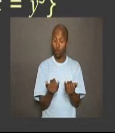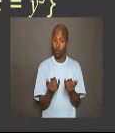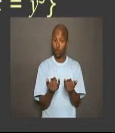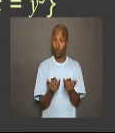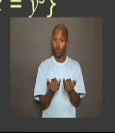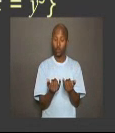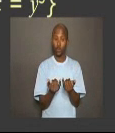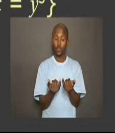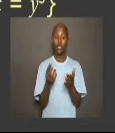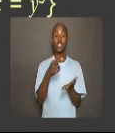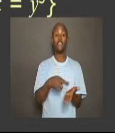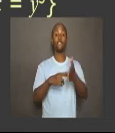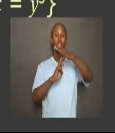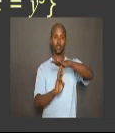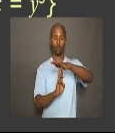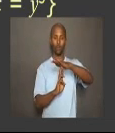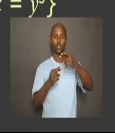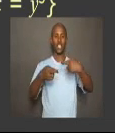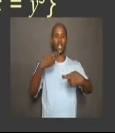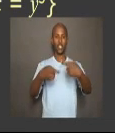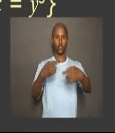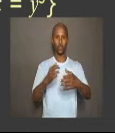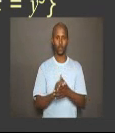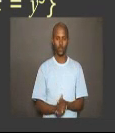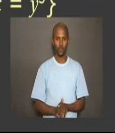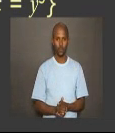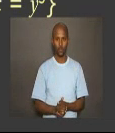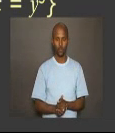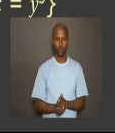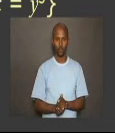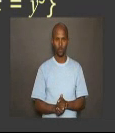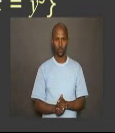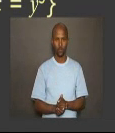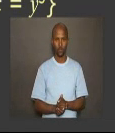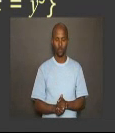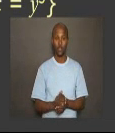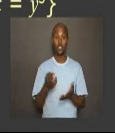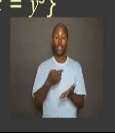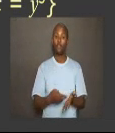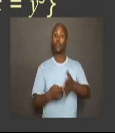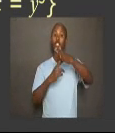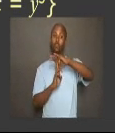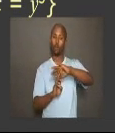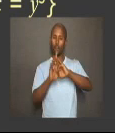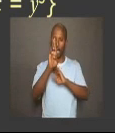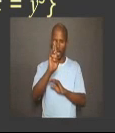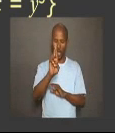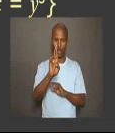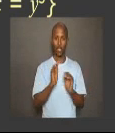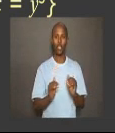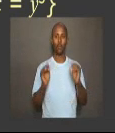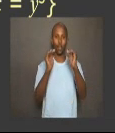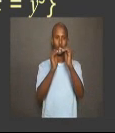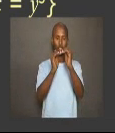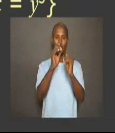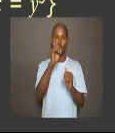Now, we must determine the inverse of the relation. The inverse of